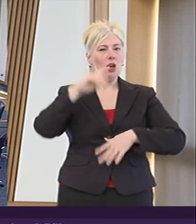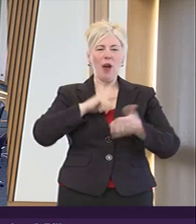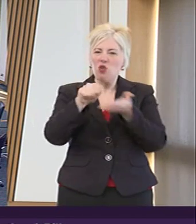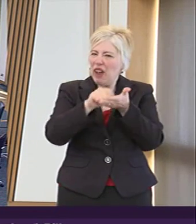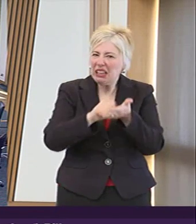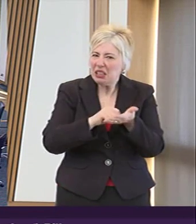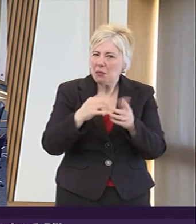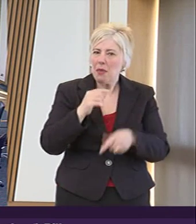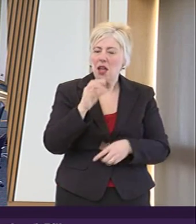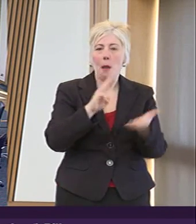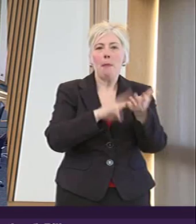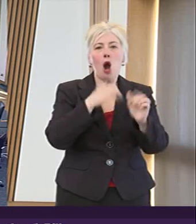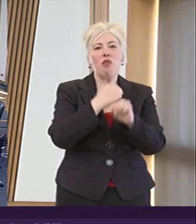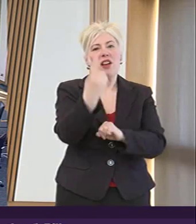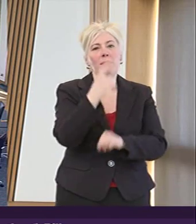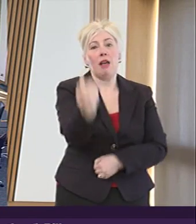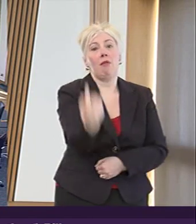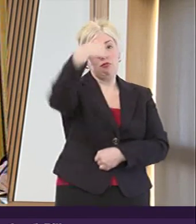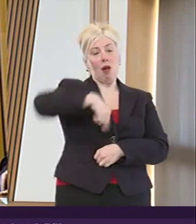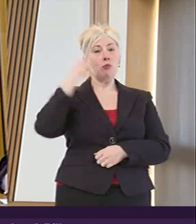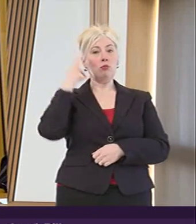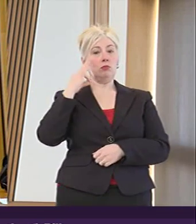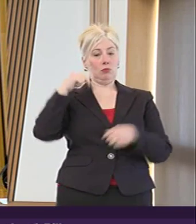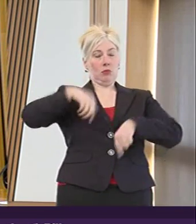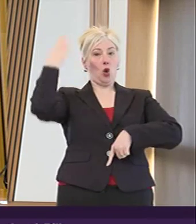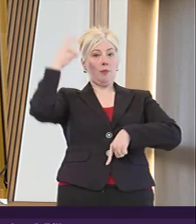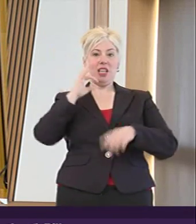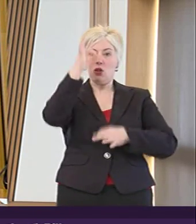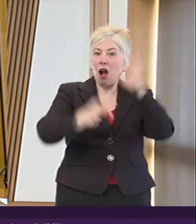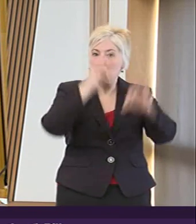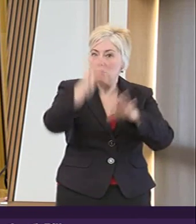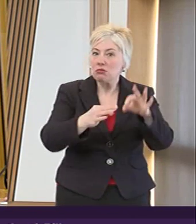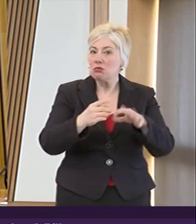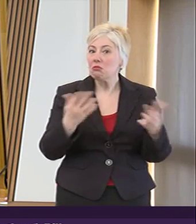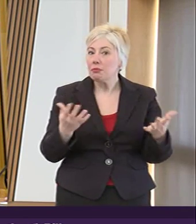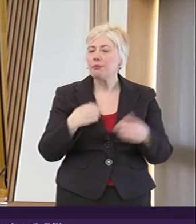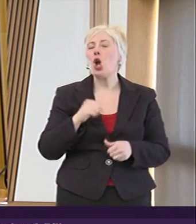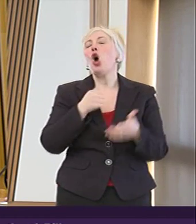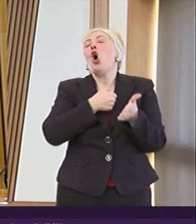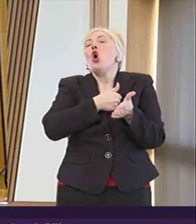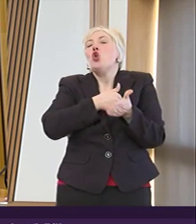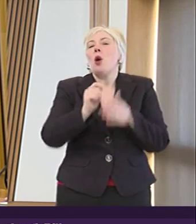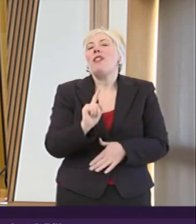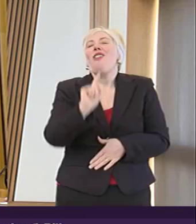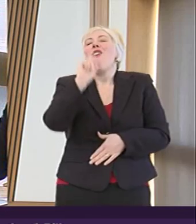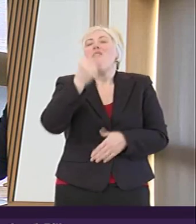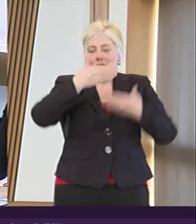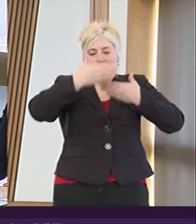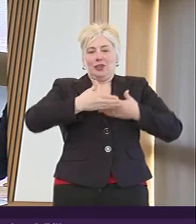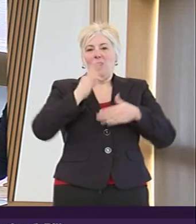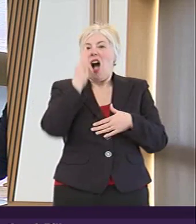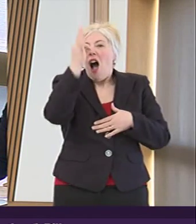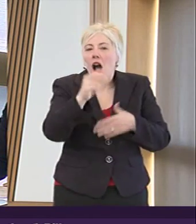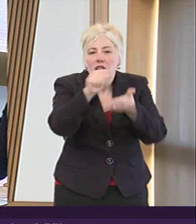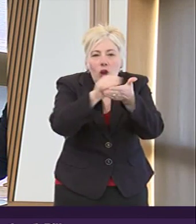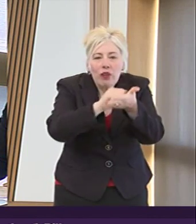I think we normally ask for writing in the first instance it's just